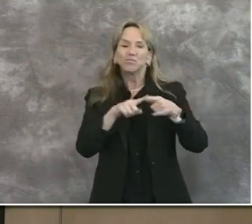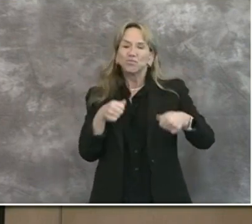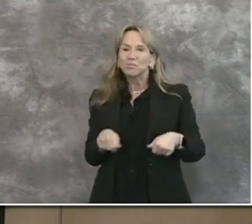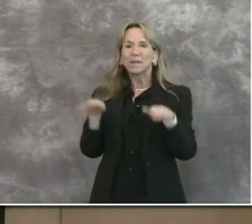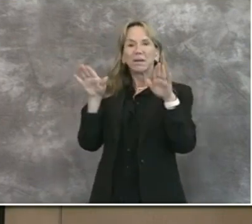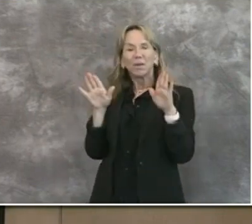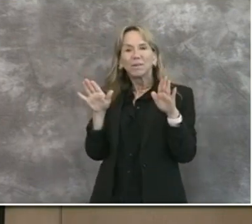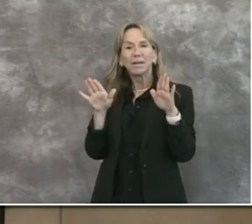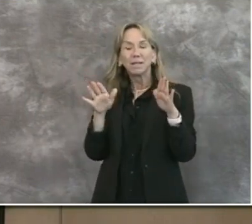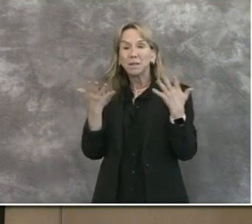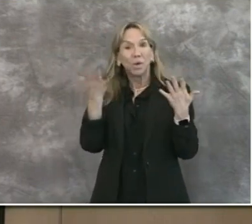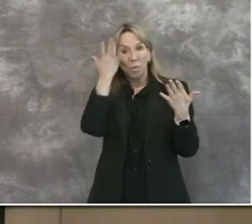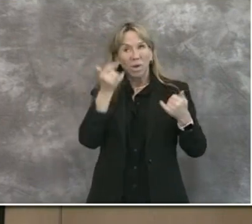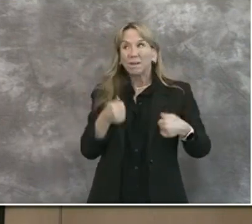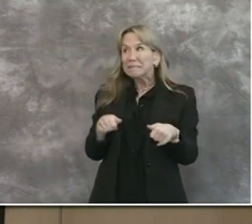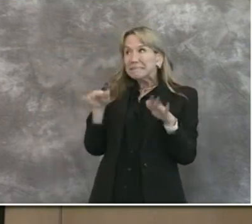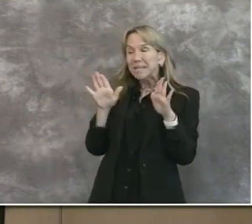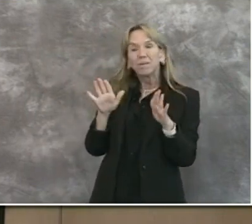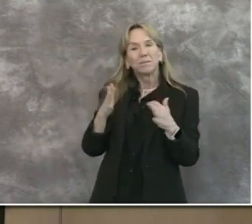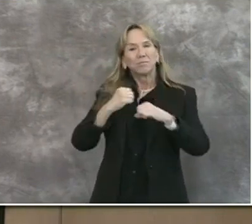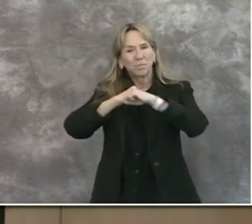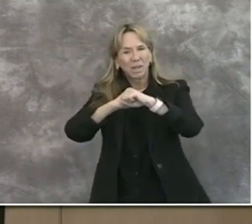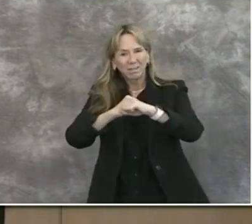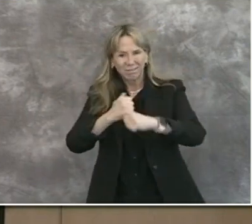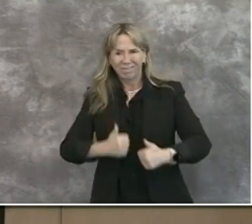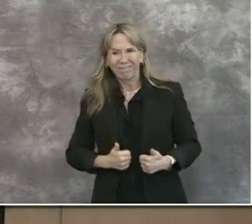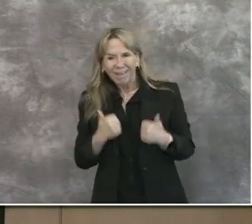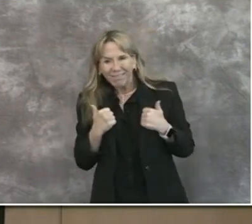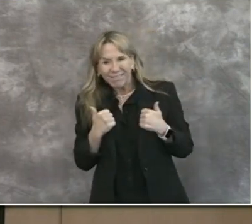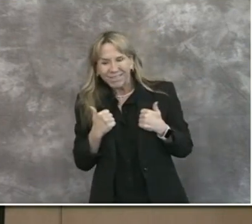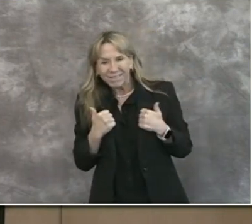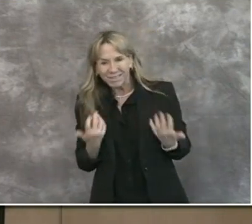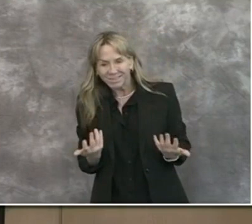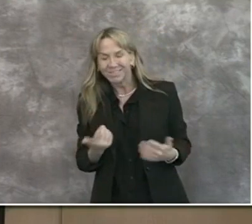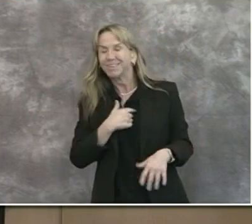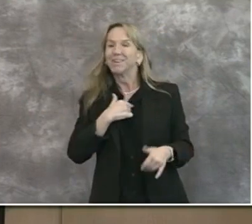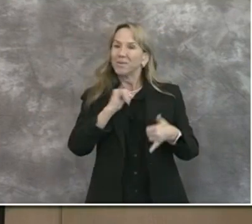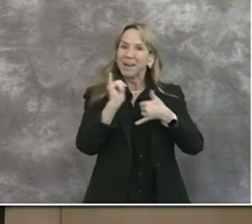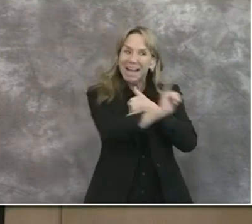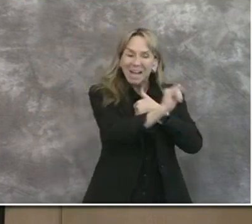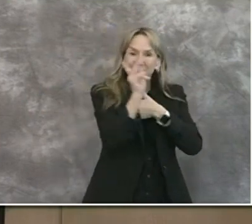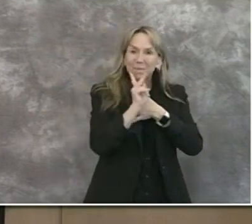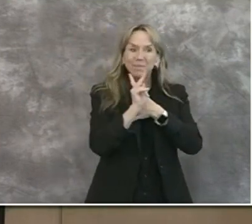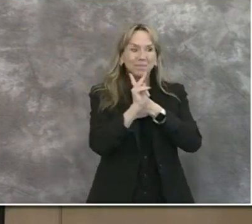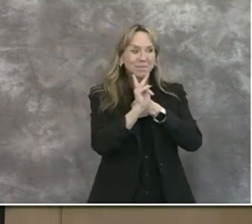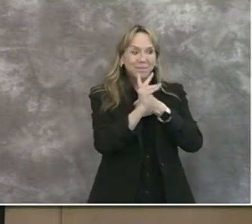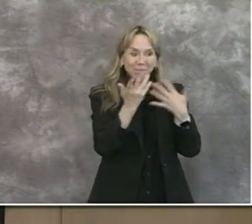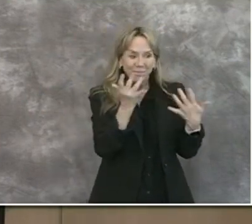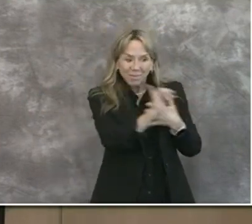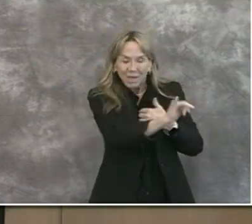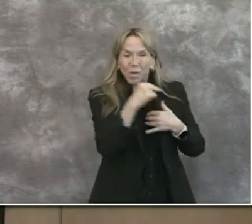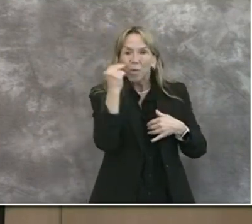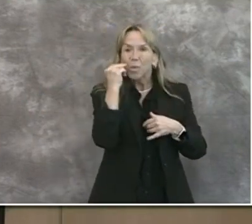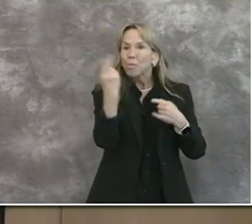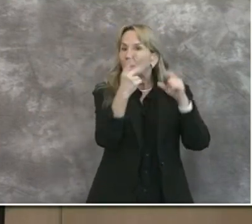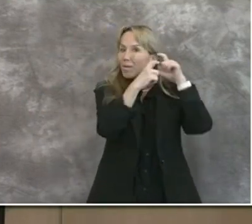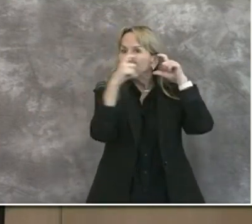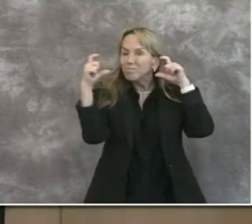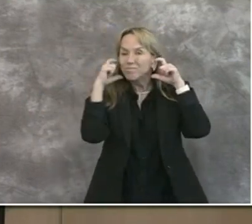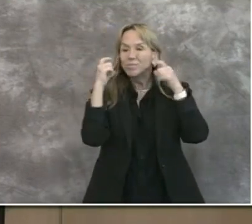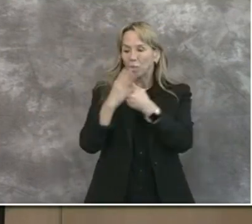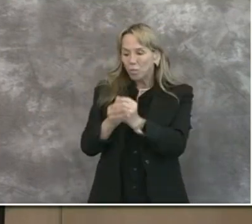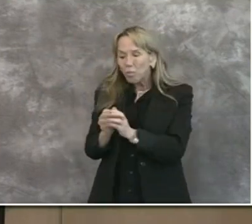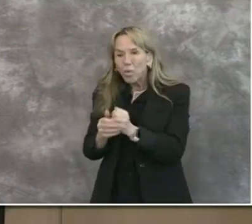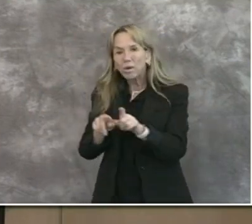in an effort to protect life. We've asked people to stay at home, wear face coverings, wash their hands, maintain